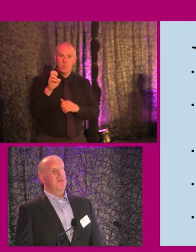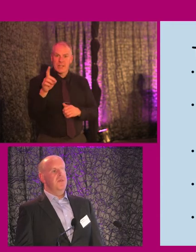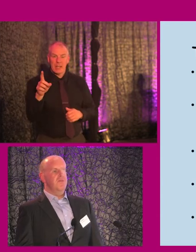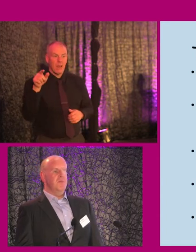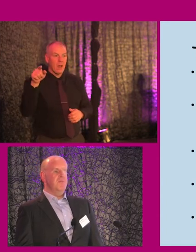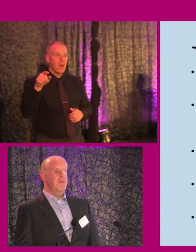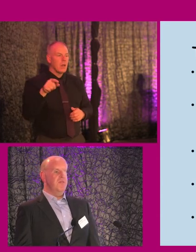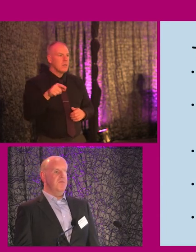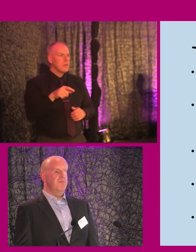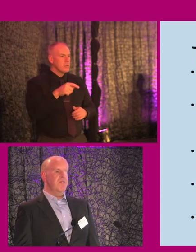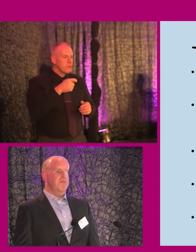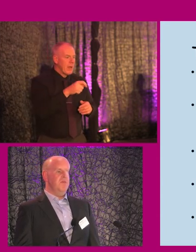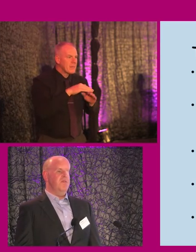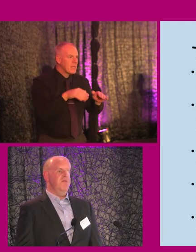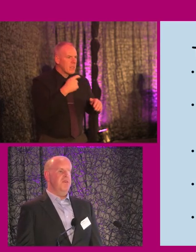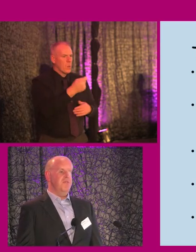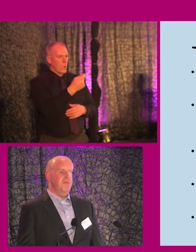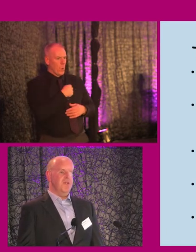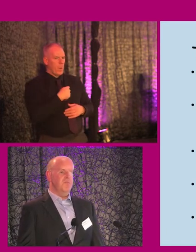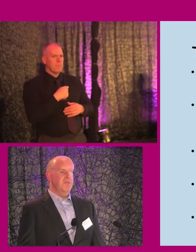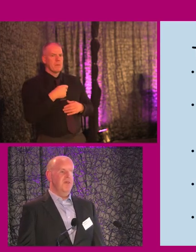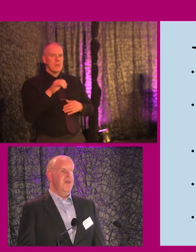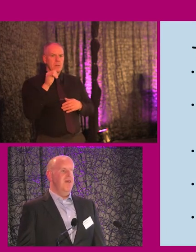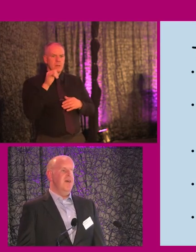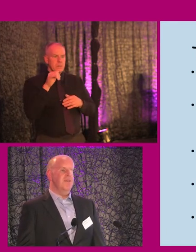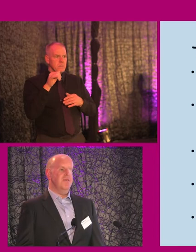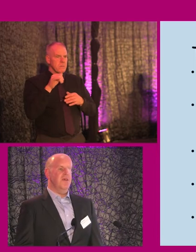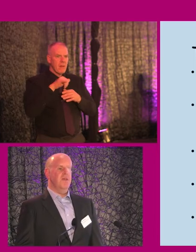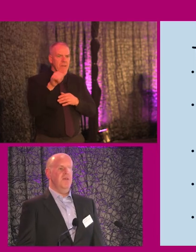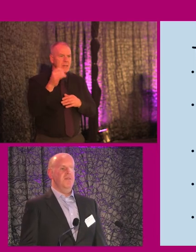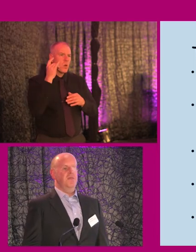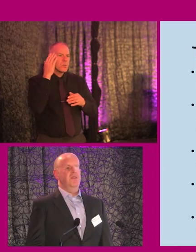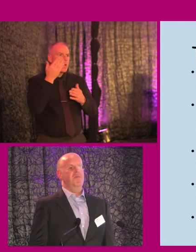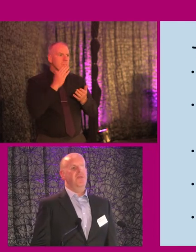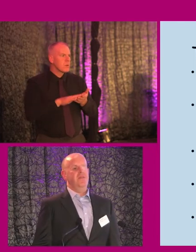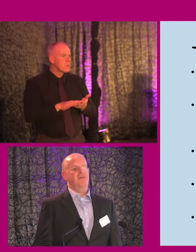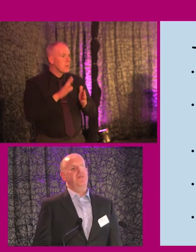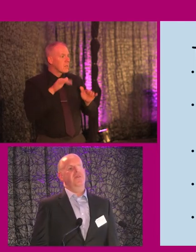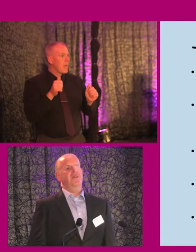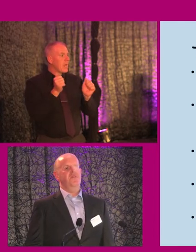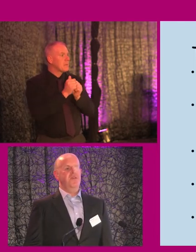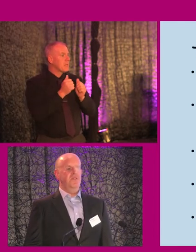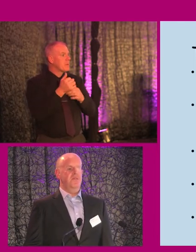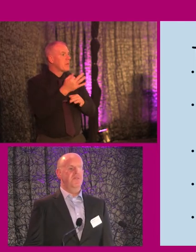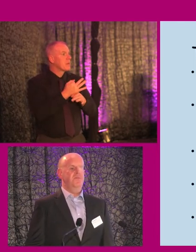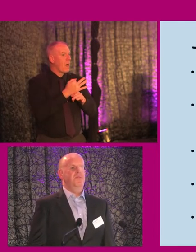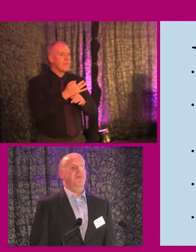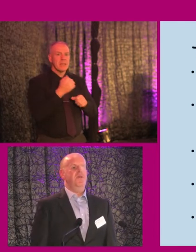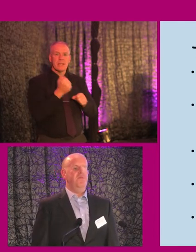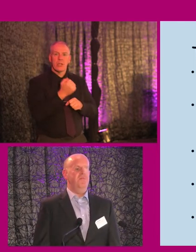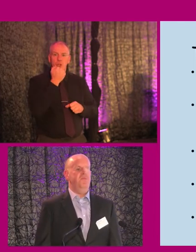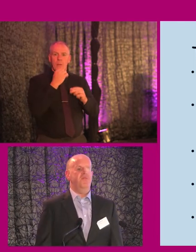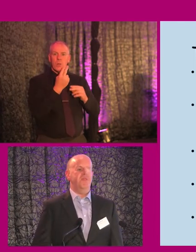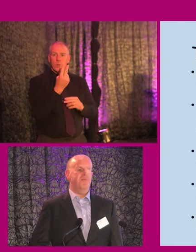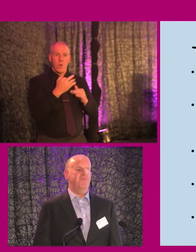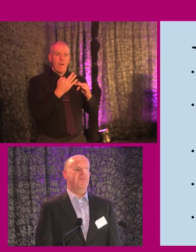you know, you need to come and get your flights and hotels booked. And I said, yeah, okay. And he said, can you meet me at the coffee station on two? And I said, yeah,